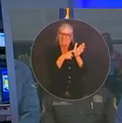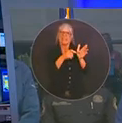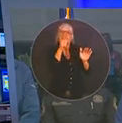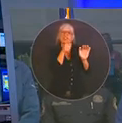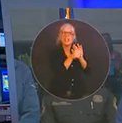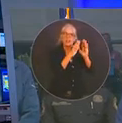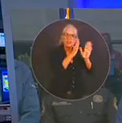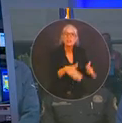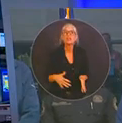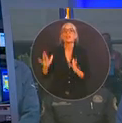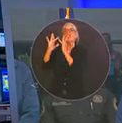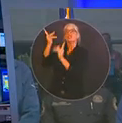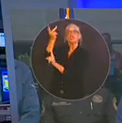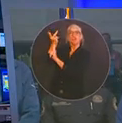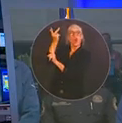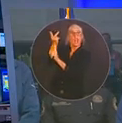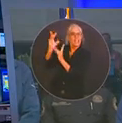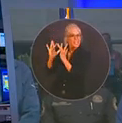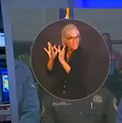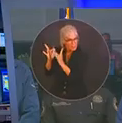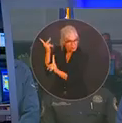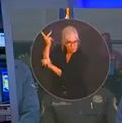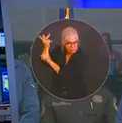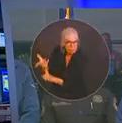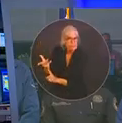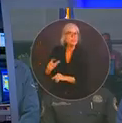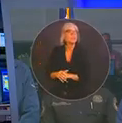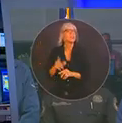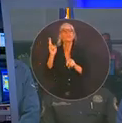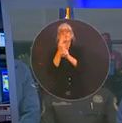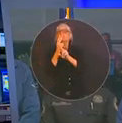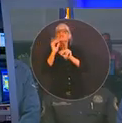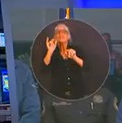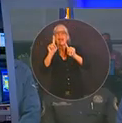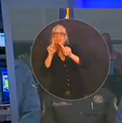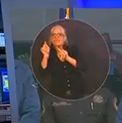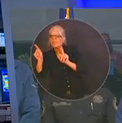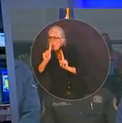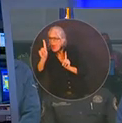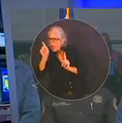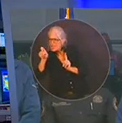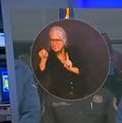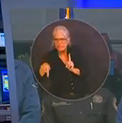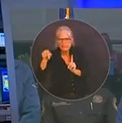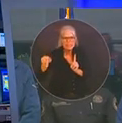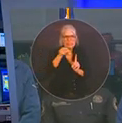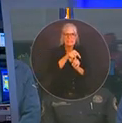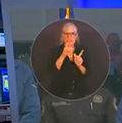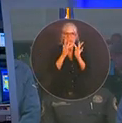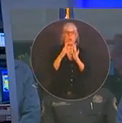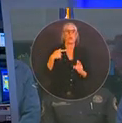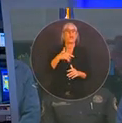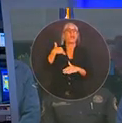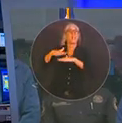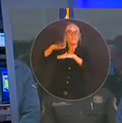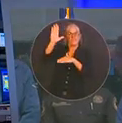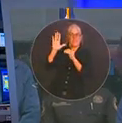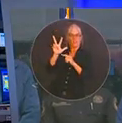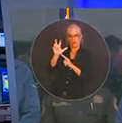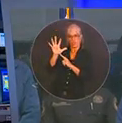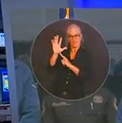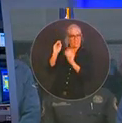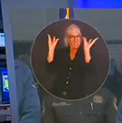to Starlink Internet devices and can use those as they see fit. More than 350 ambulances and more than 30